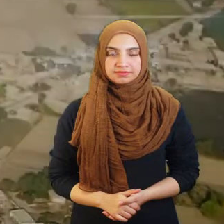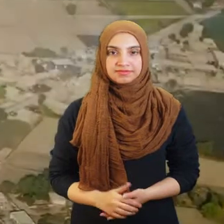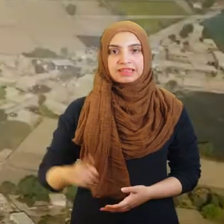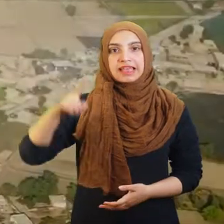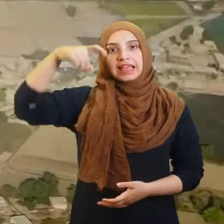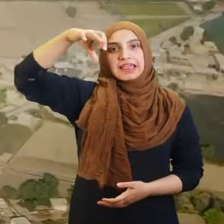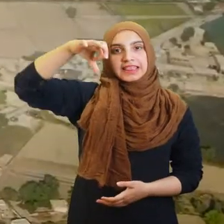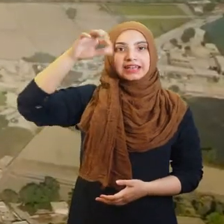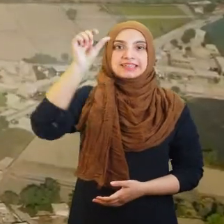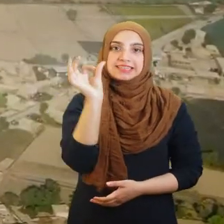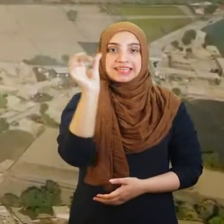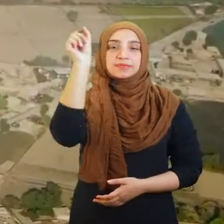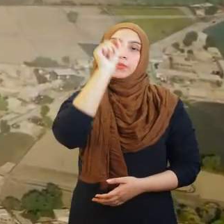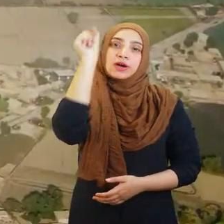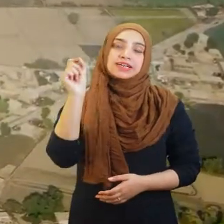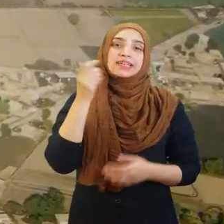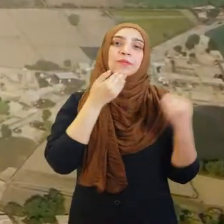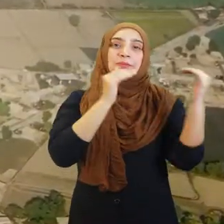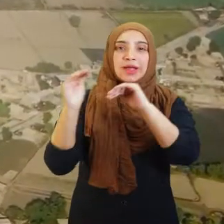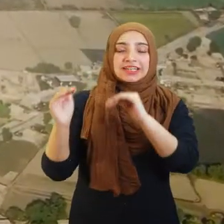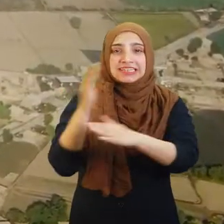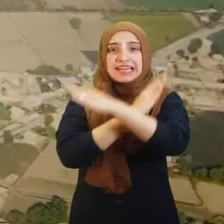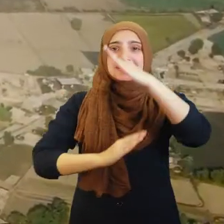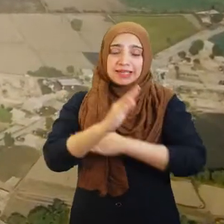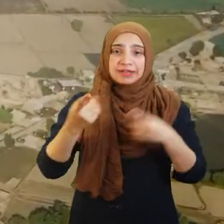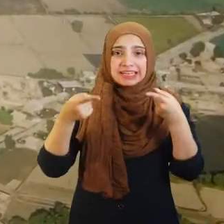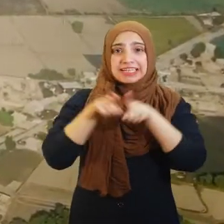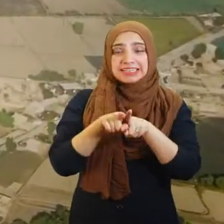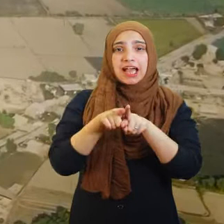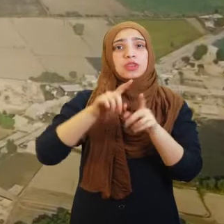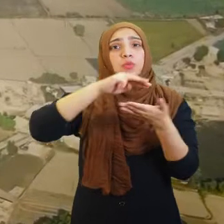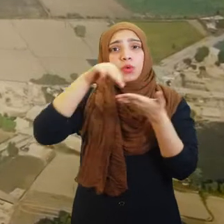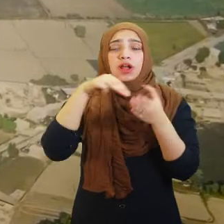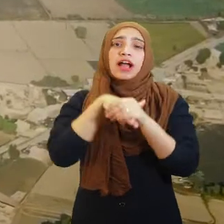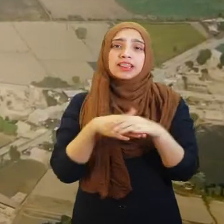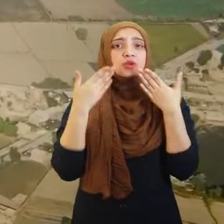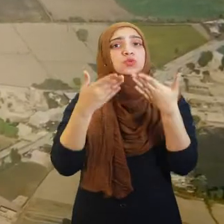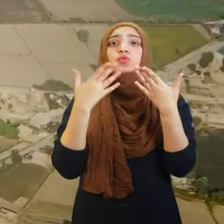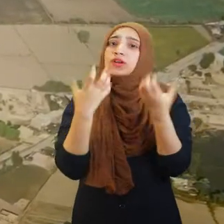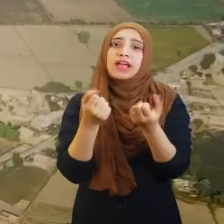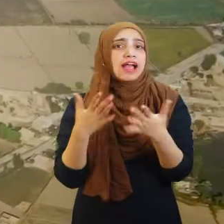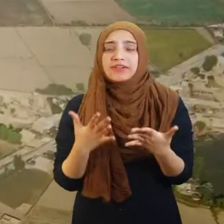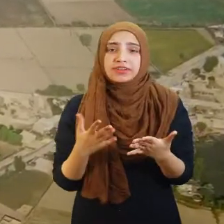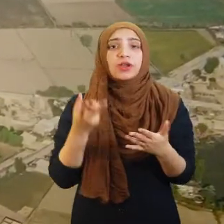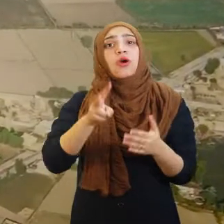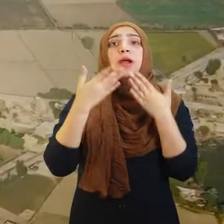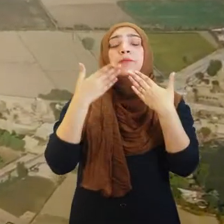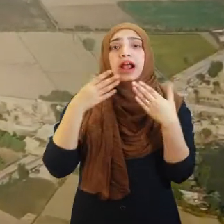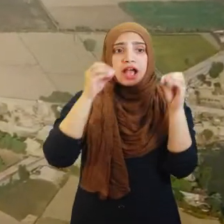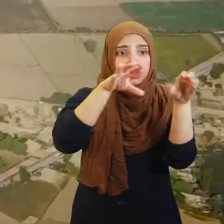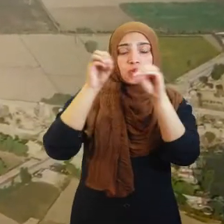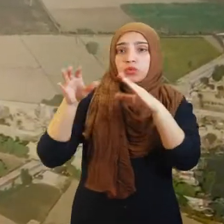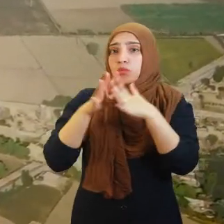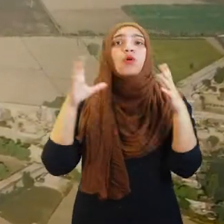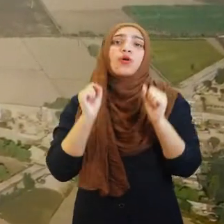96% of children with disabilities in the country are still out of school and are unreached for any educational services